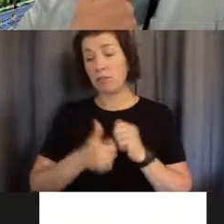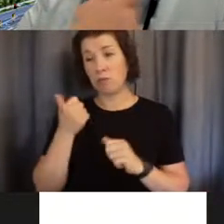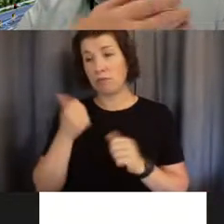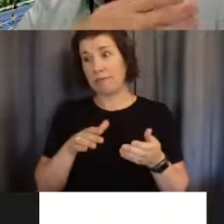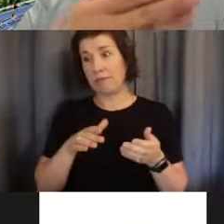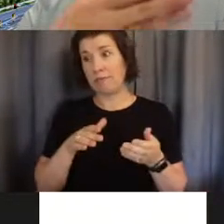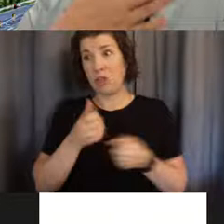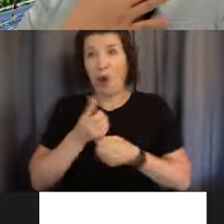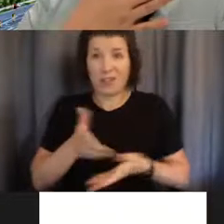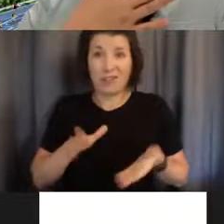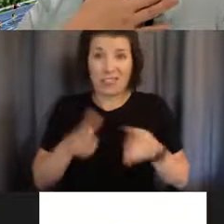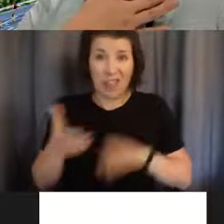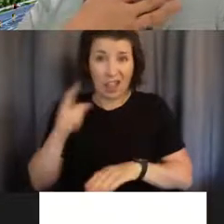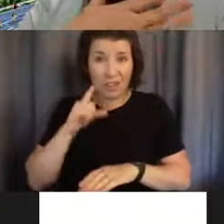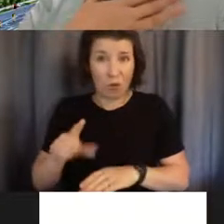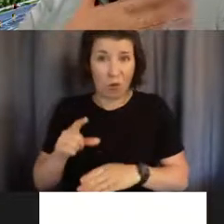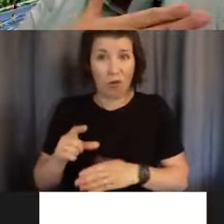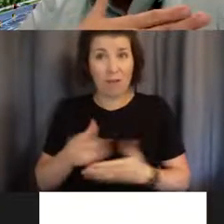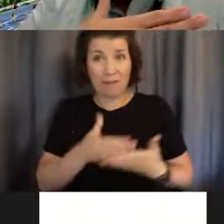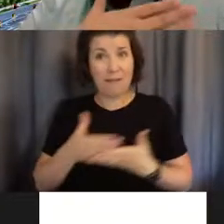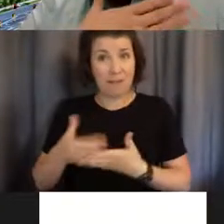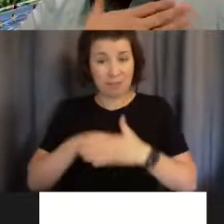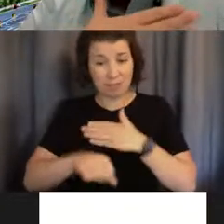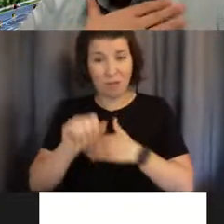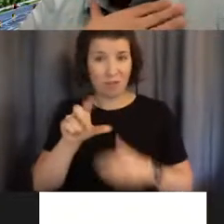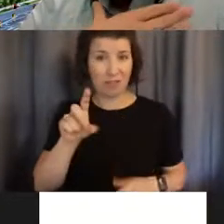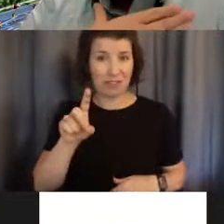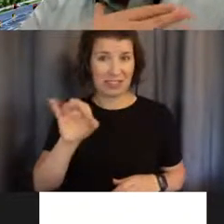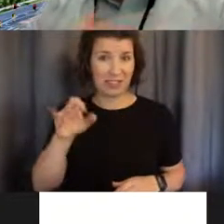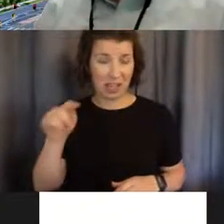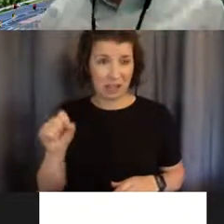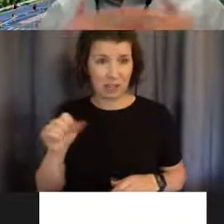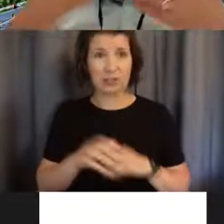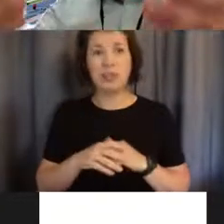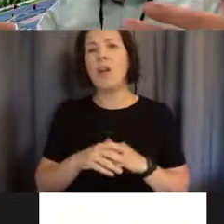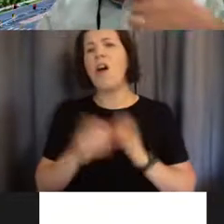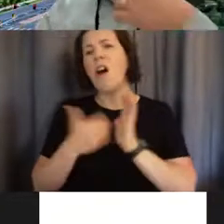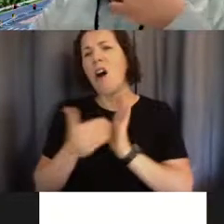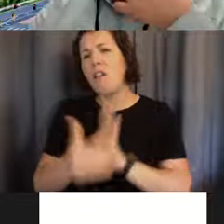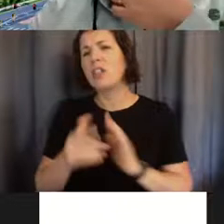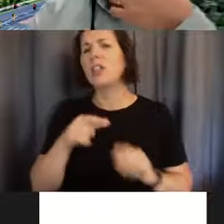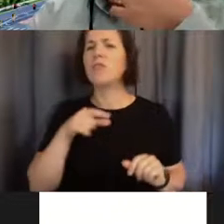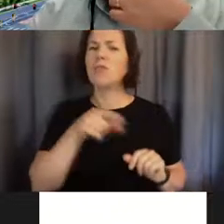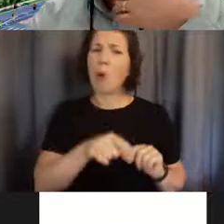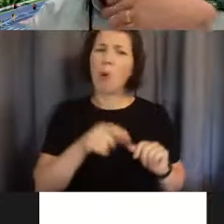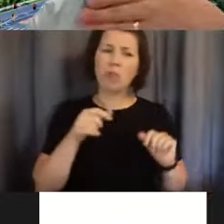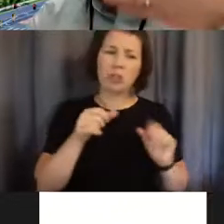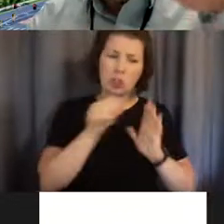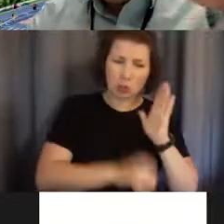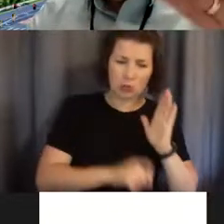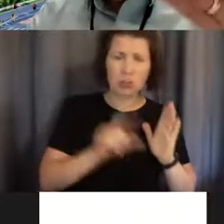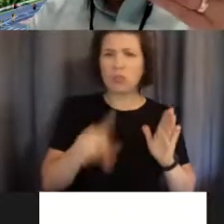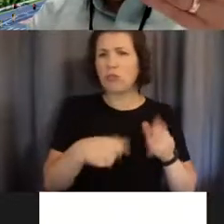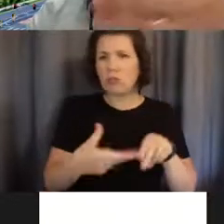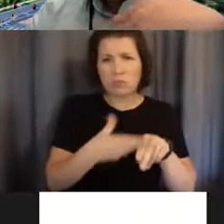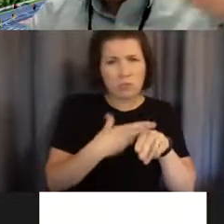And a lot of times these surgeries are really just palliative. So meaning that they bridge to the next surgery. So you have,